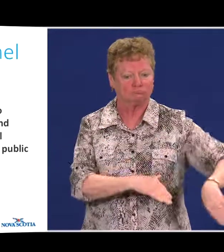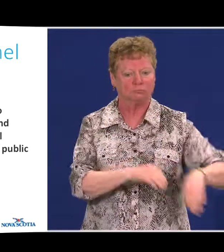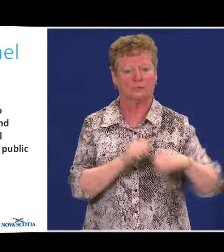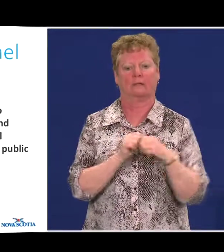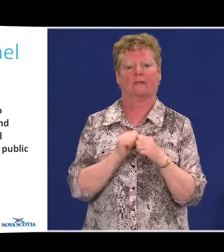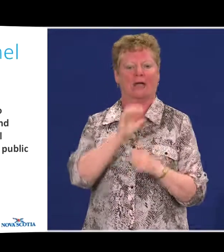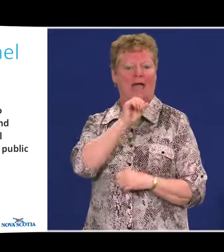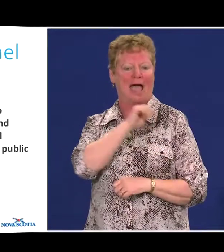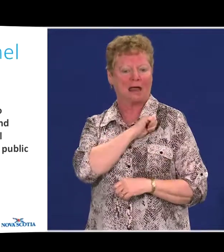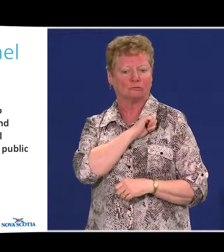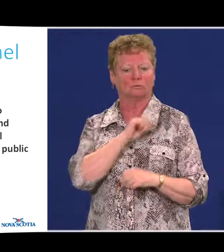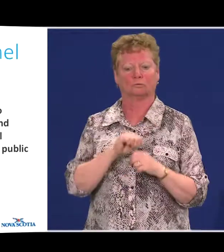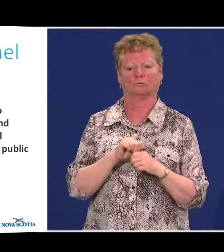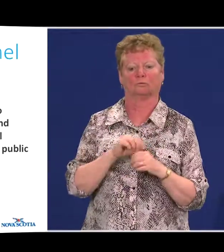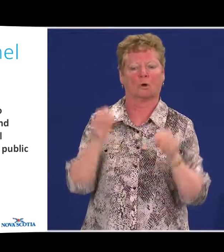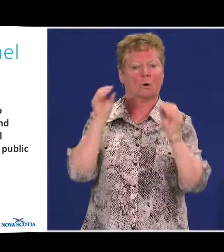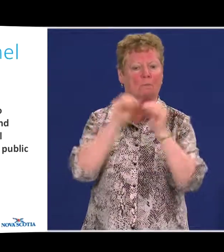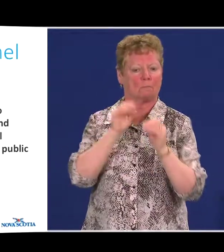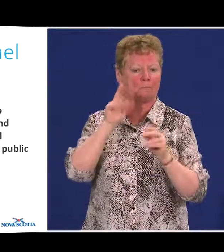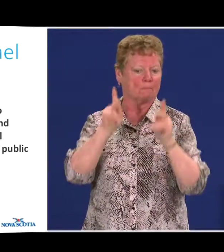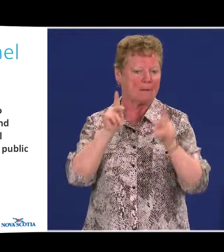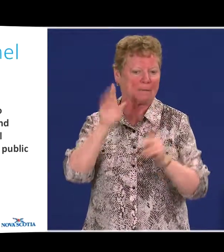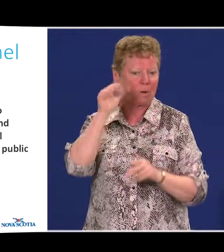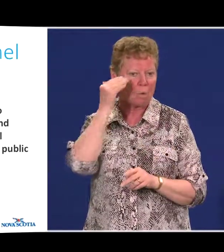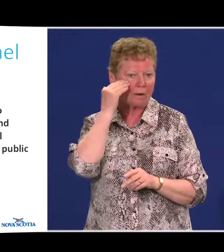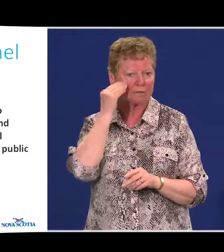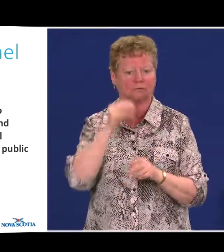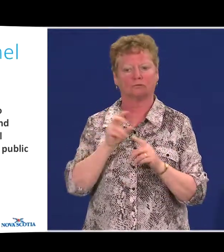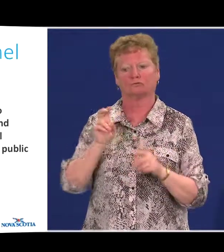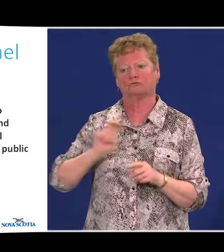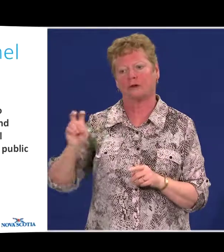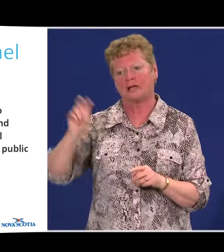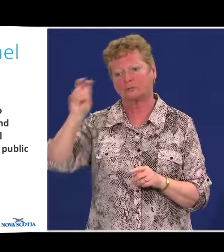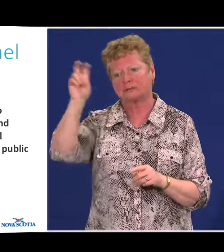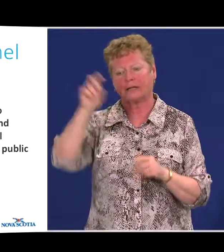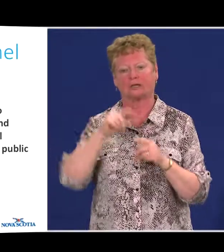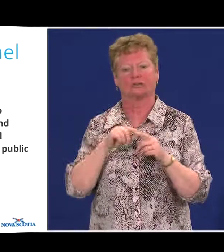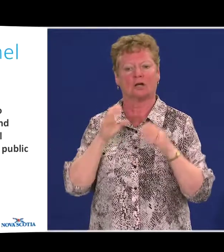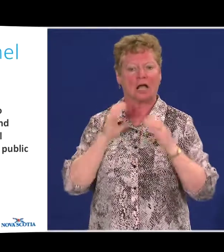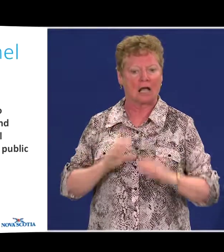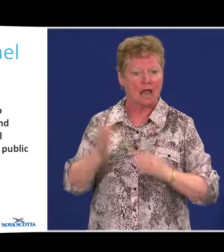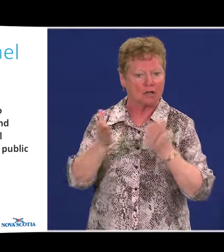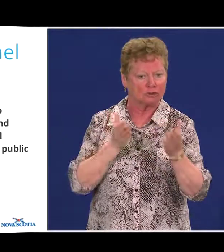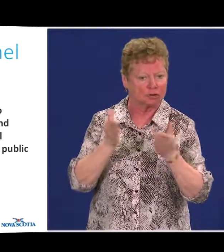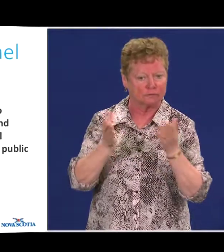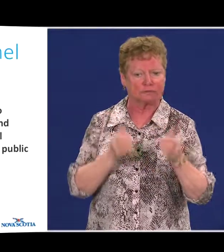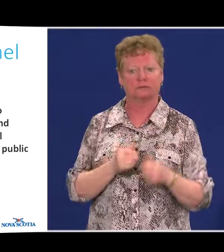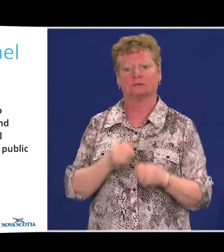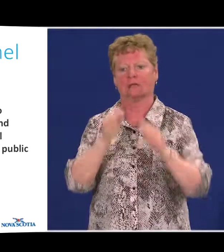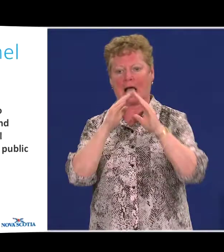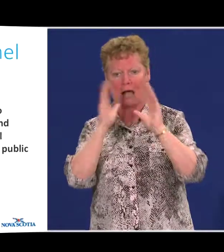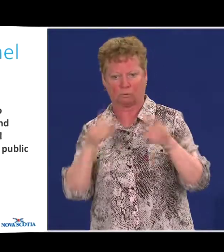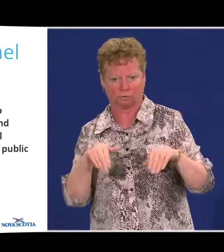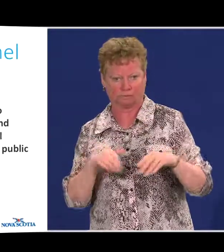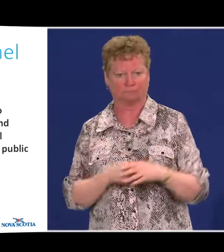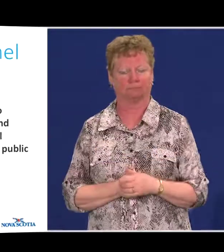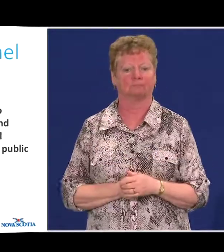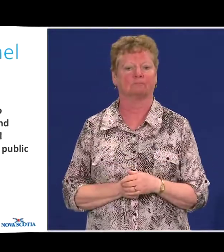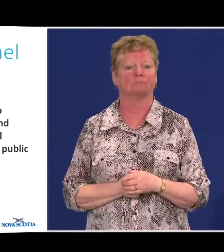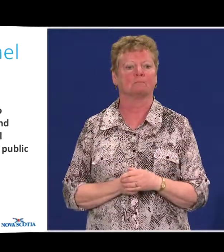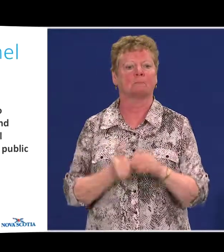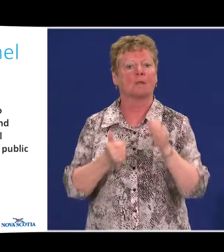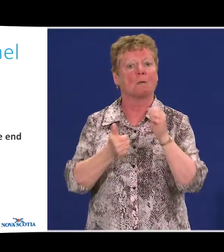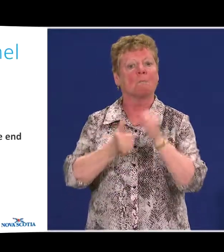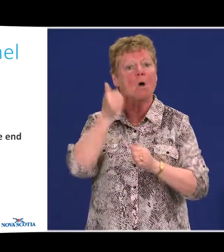built environment, attitudes and public awareness, transportation, client services and housing.